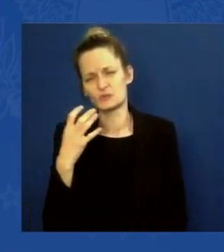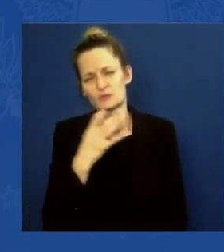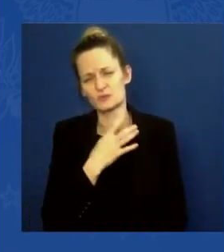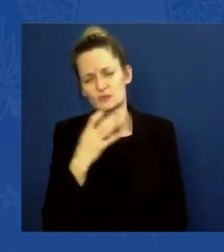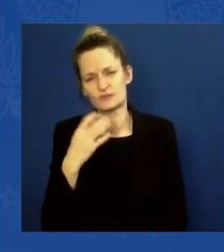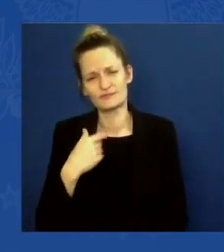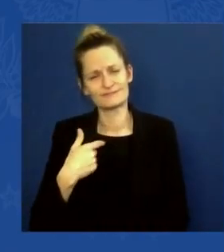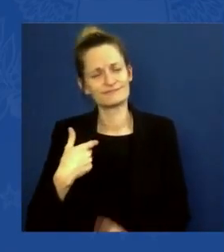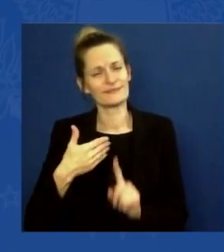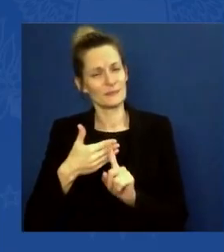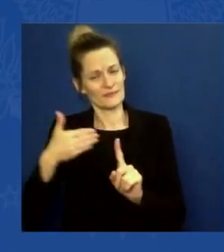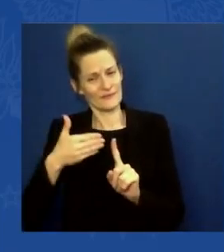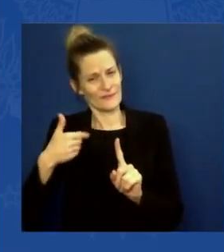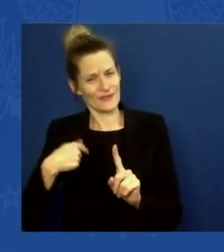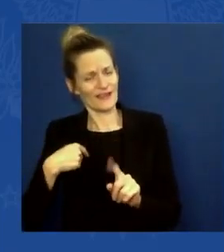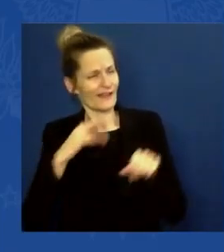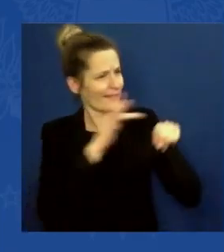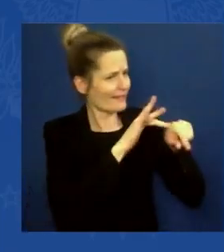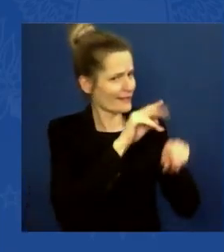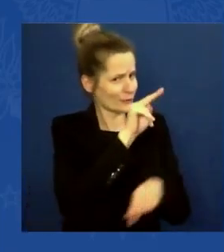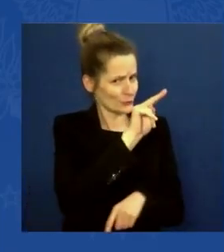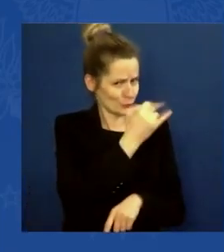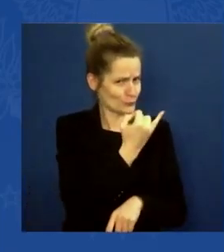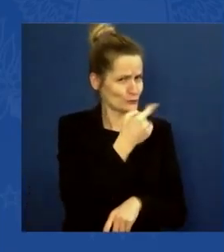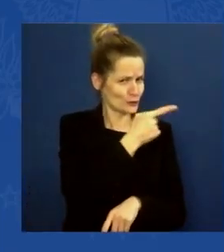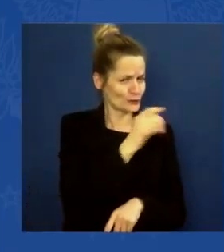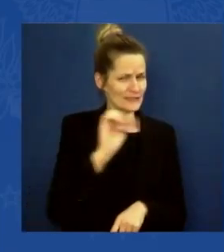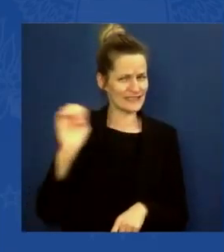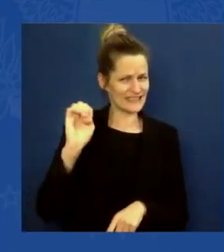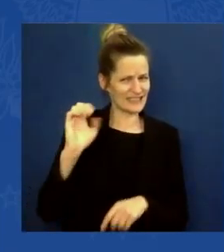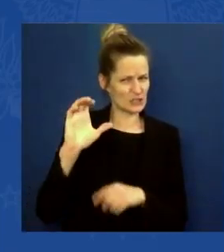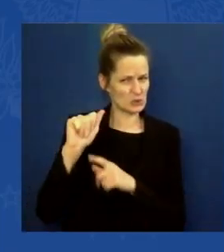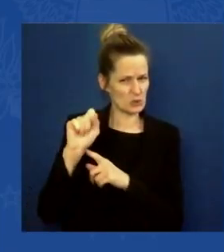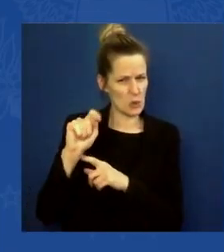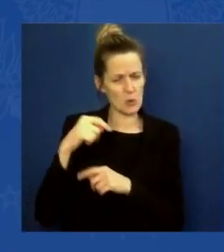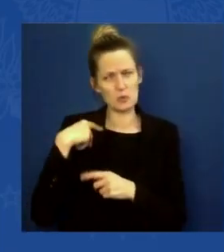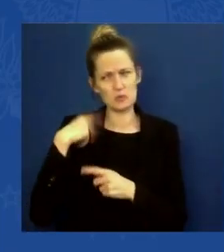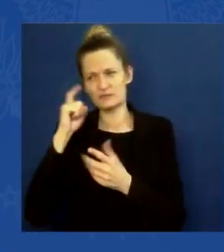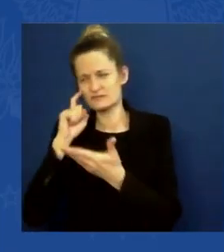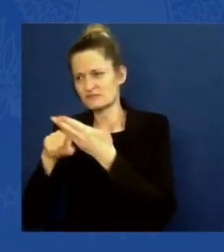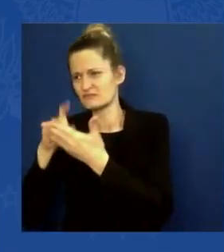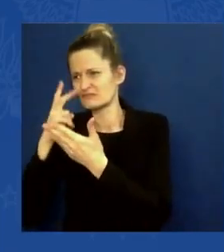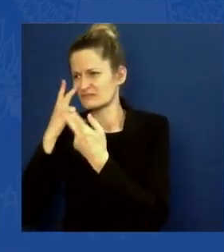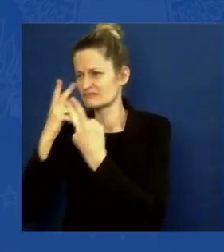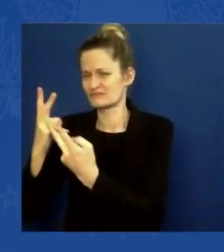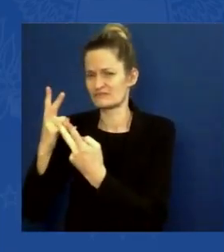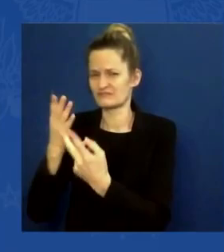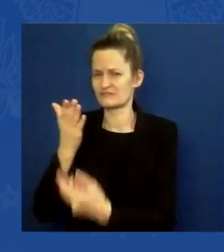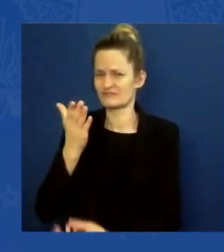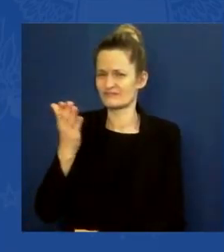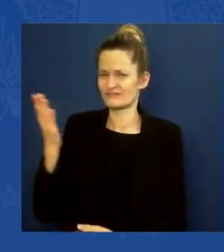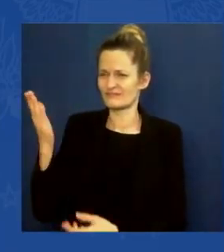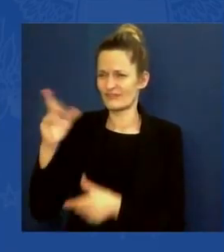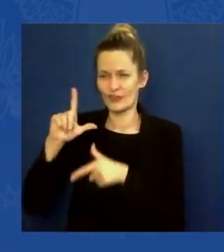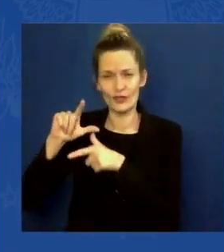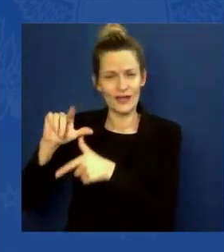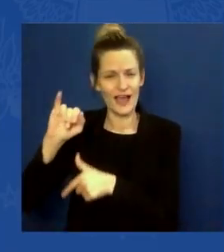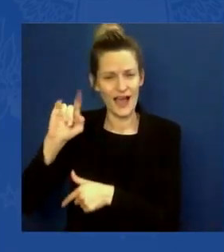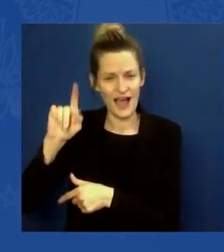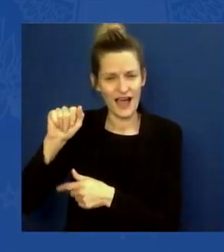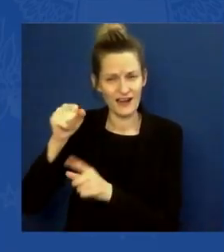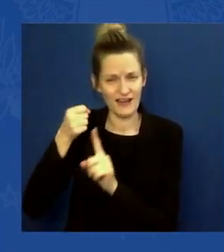20 inches of rain, and what's happened up there, than were killed when 178-mile-an-hour winds hit Louisiana.